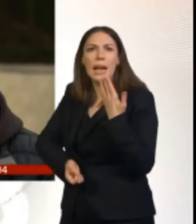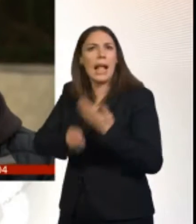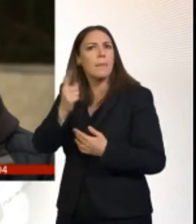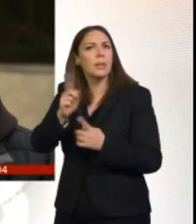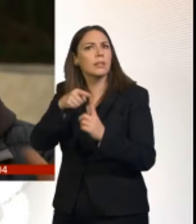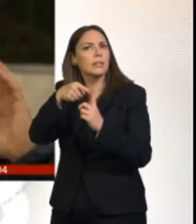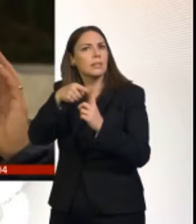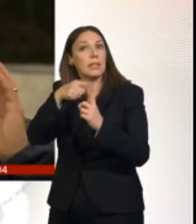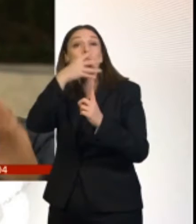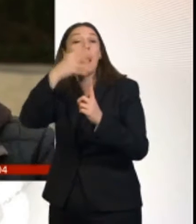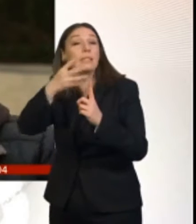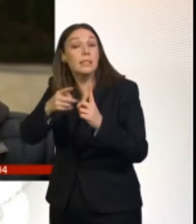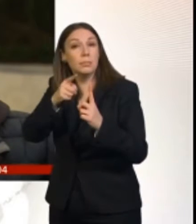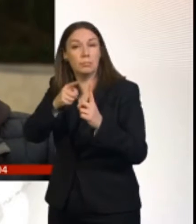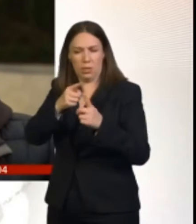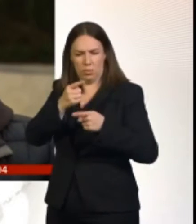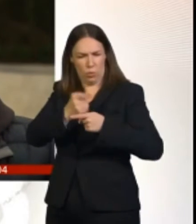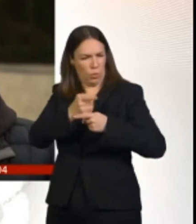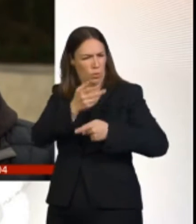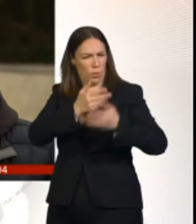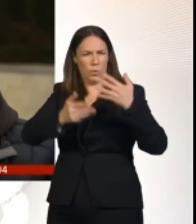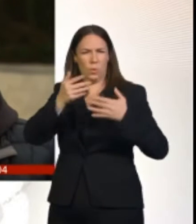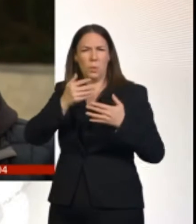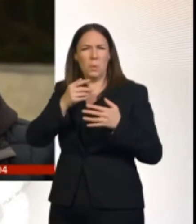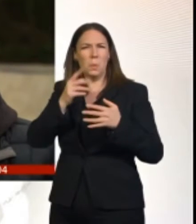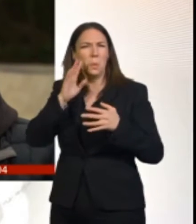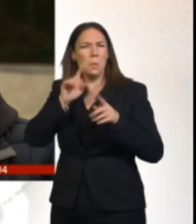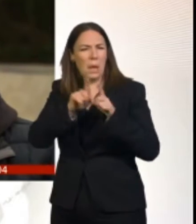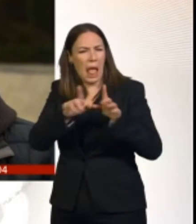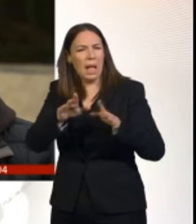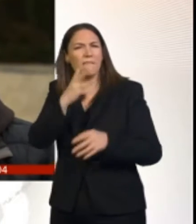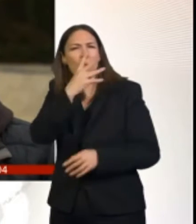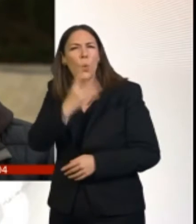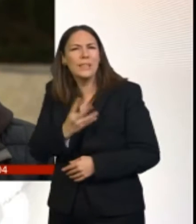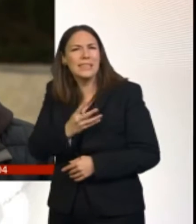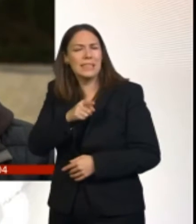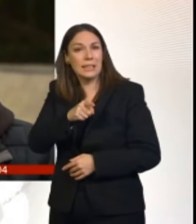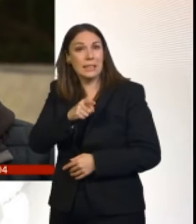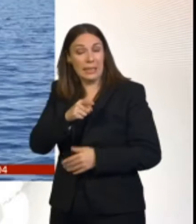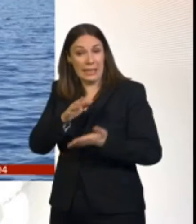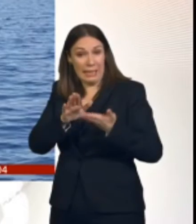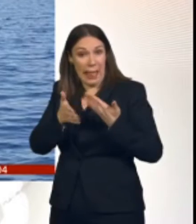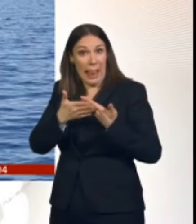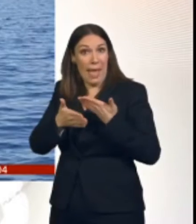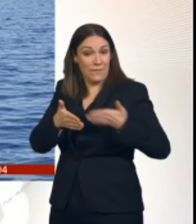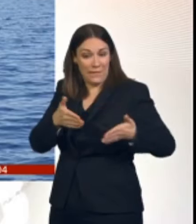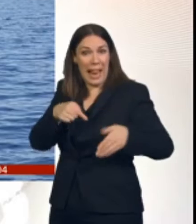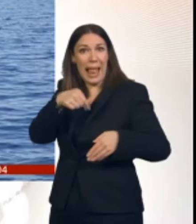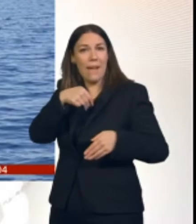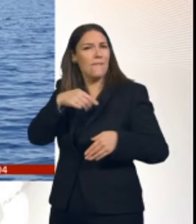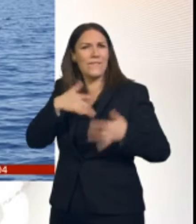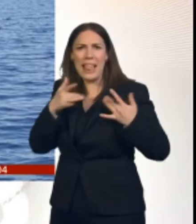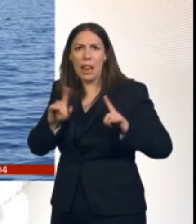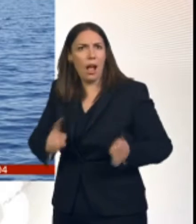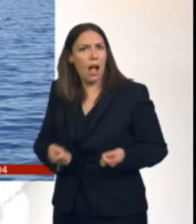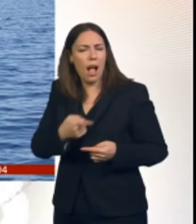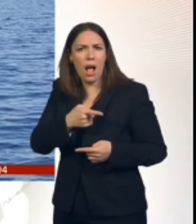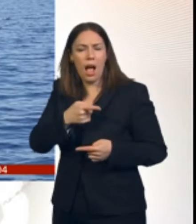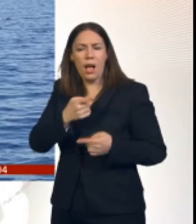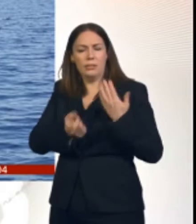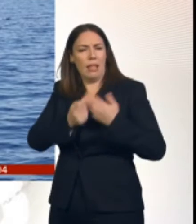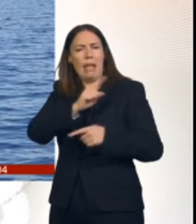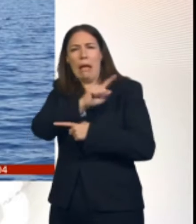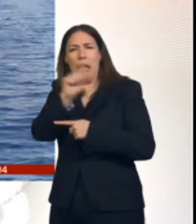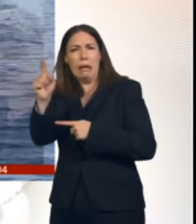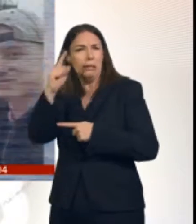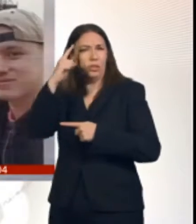You know, there was a lot of stuff going on up there that wasn't right. He broke down in the shower that night and said, why am I going crazy? And we said, you're not